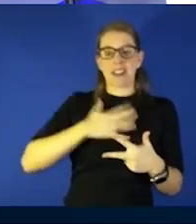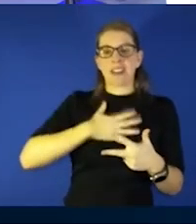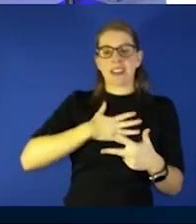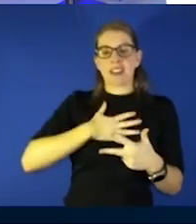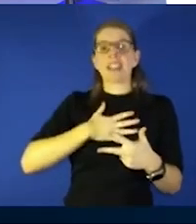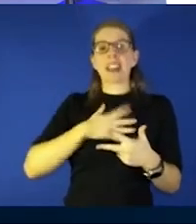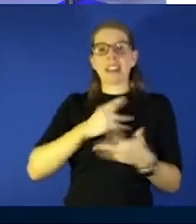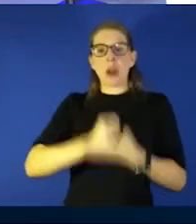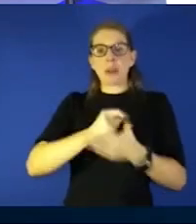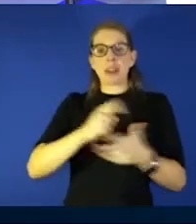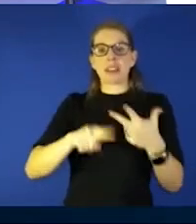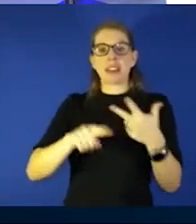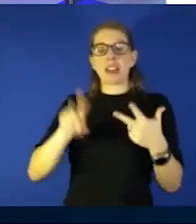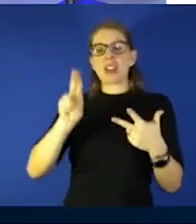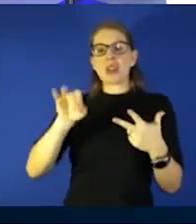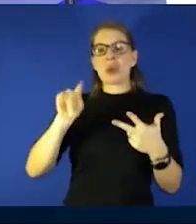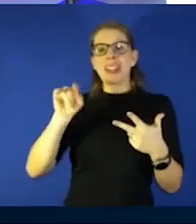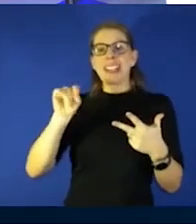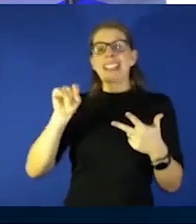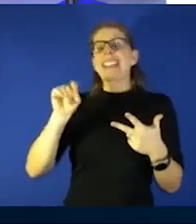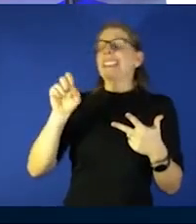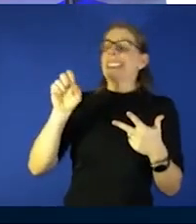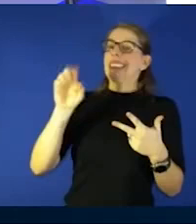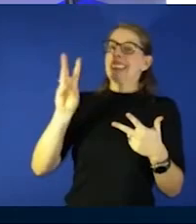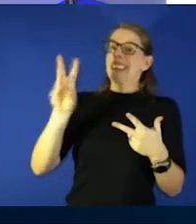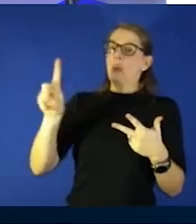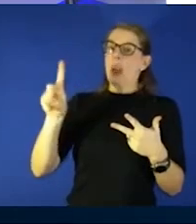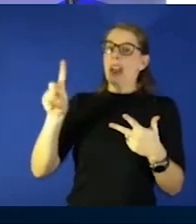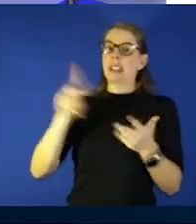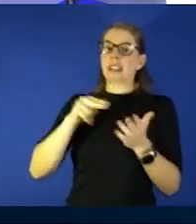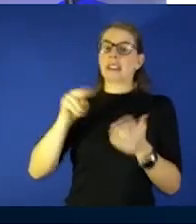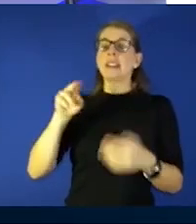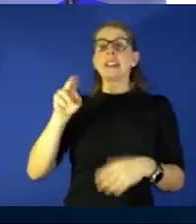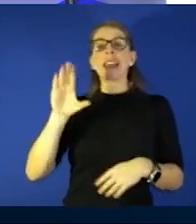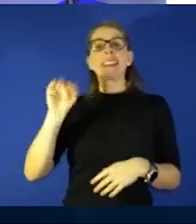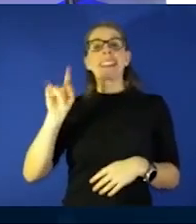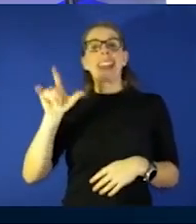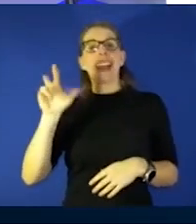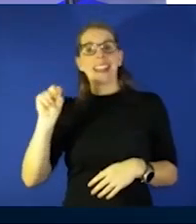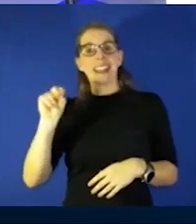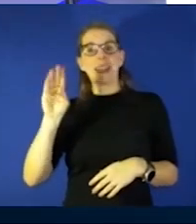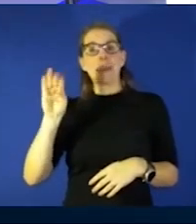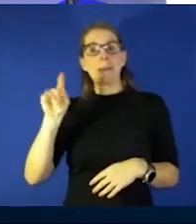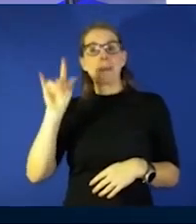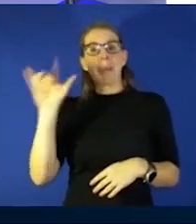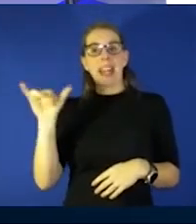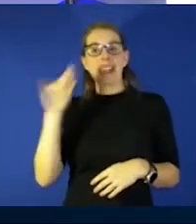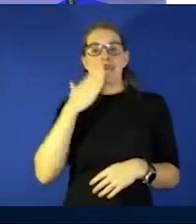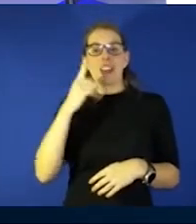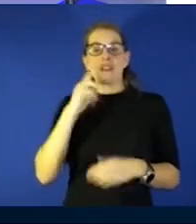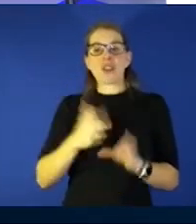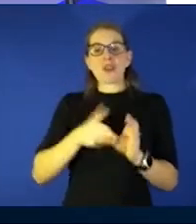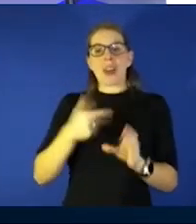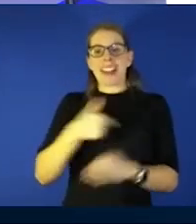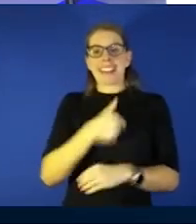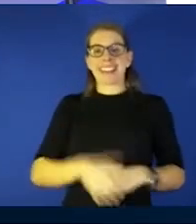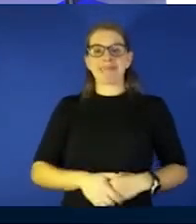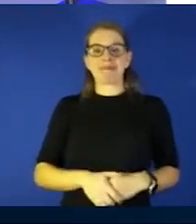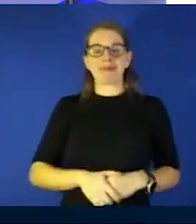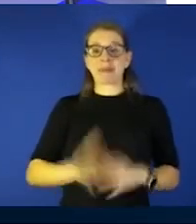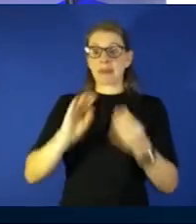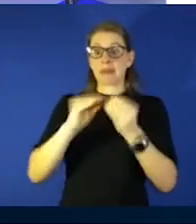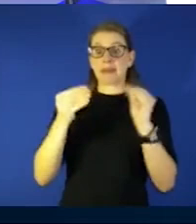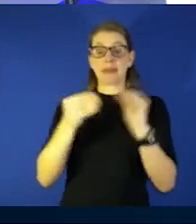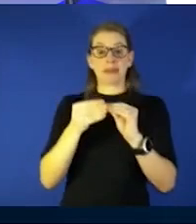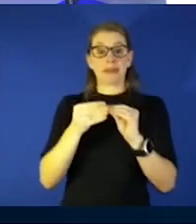ICU nurses Caitlin Beatty good morning to you all thanks for being here good morning these are numbers they're not anything we